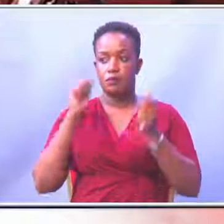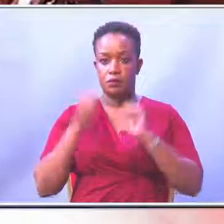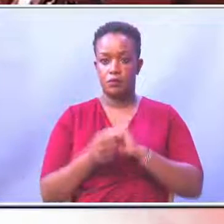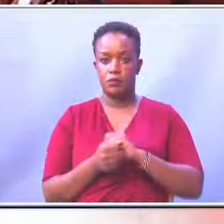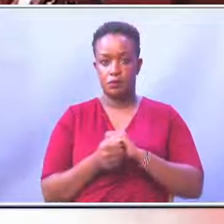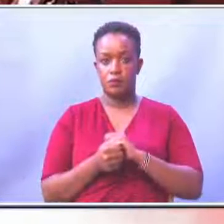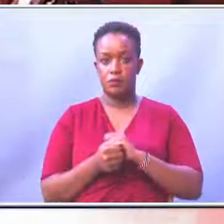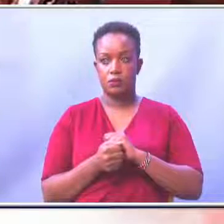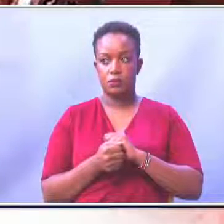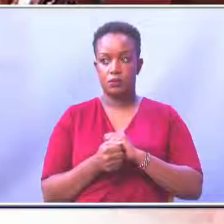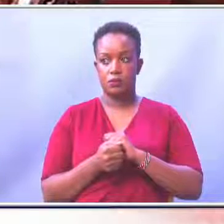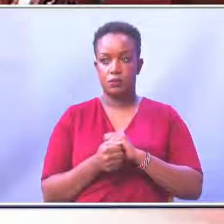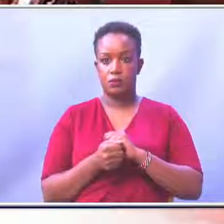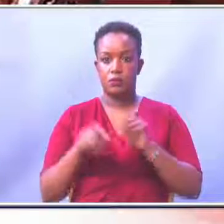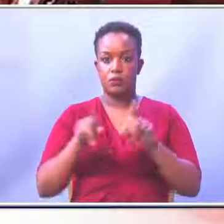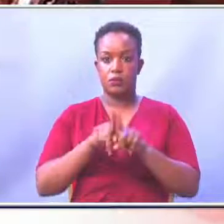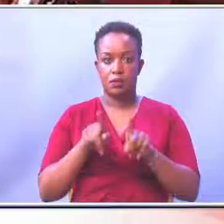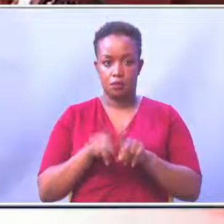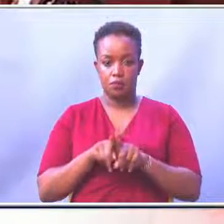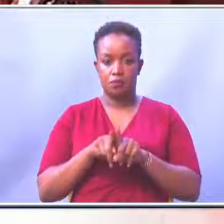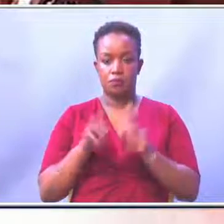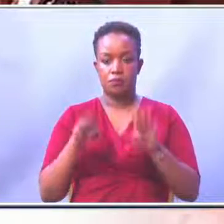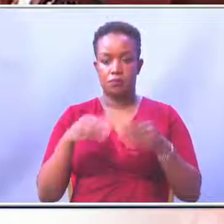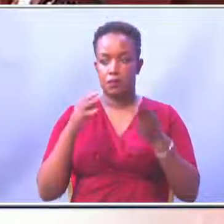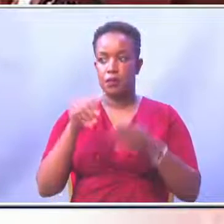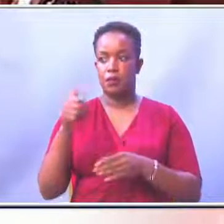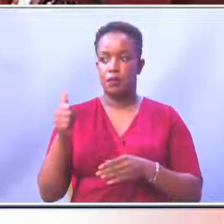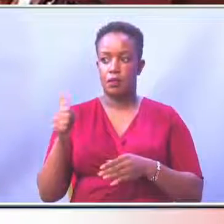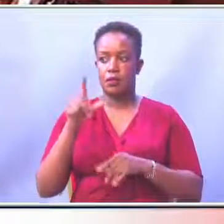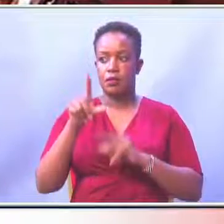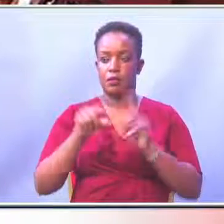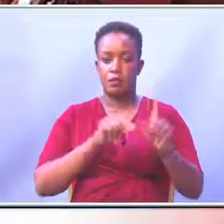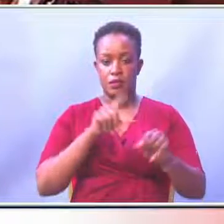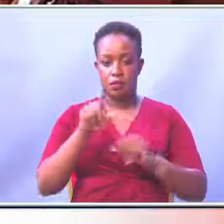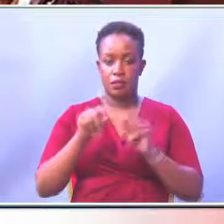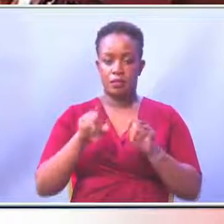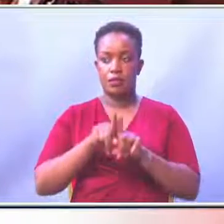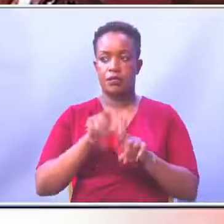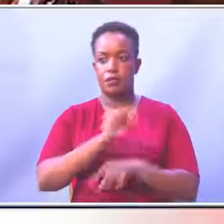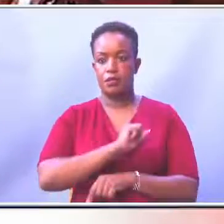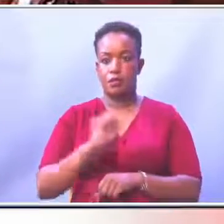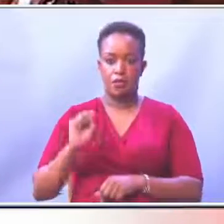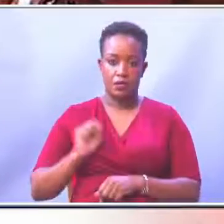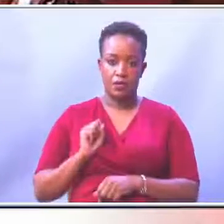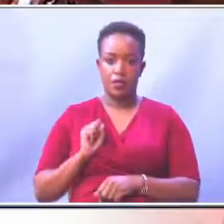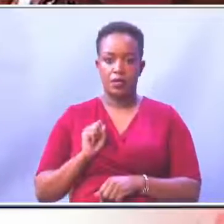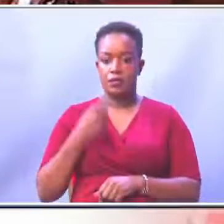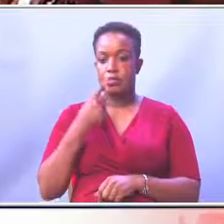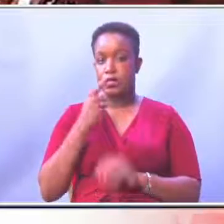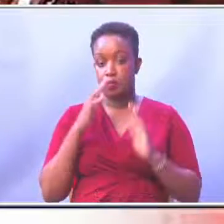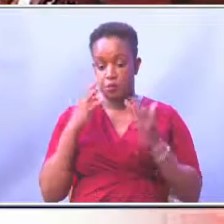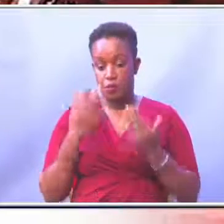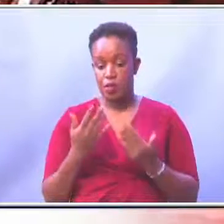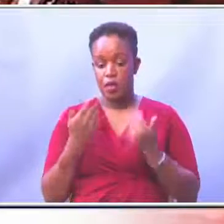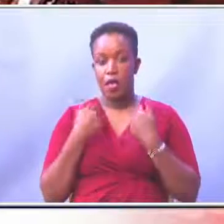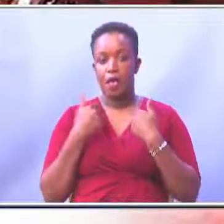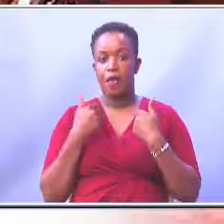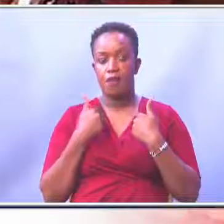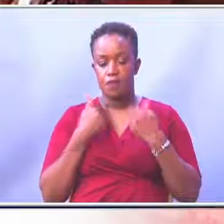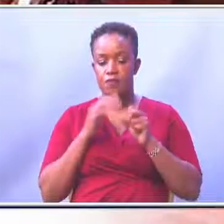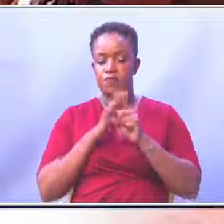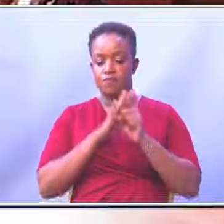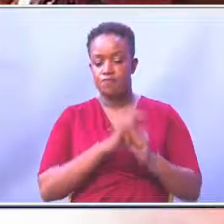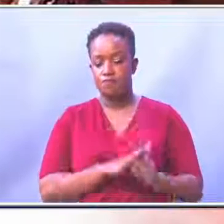aspirants provided they meet the new criteria. Nairobi Senator Johnson Sakaja said that despite being discriminatory,